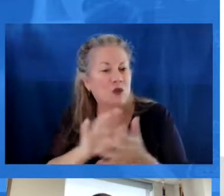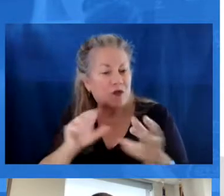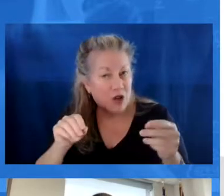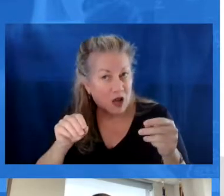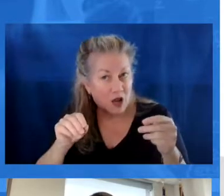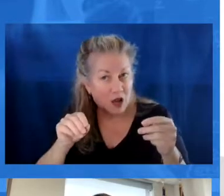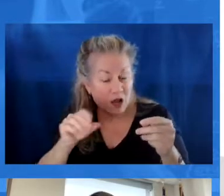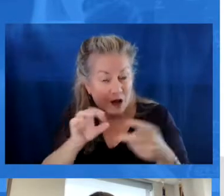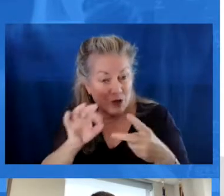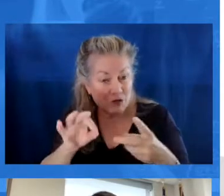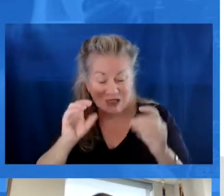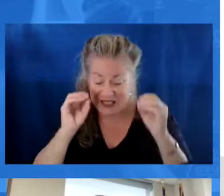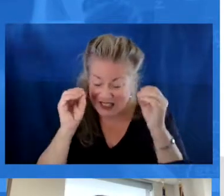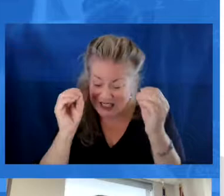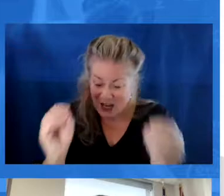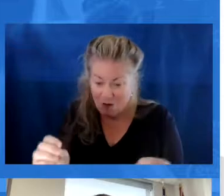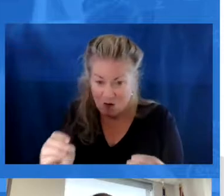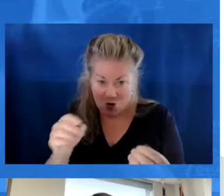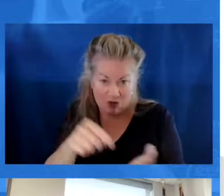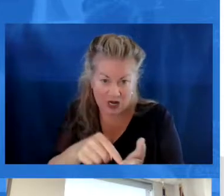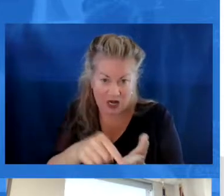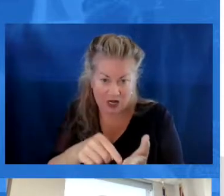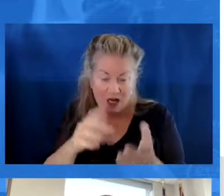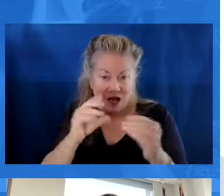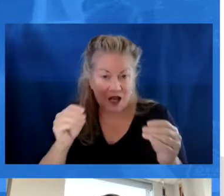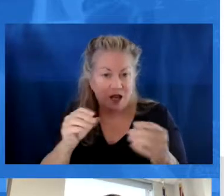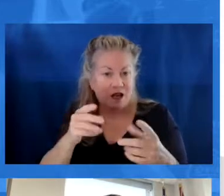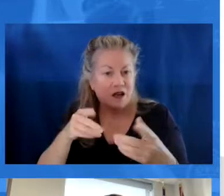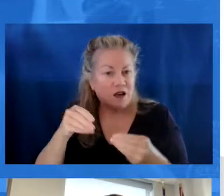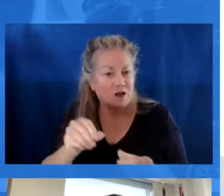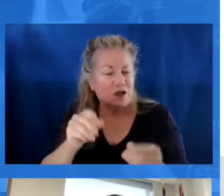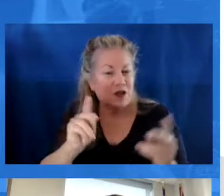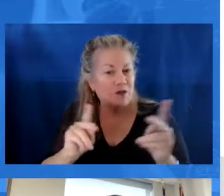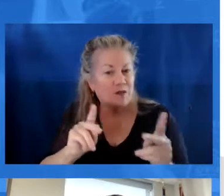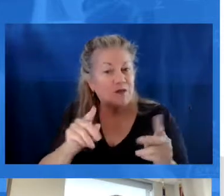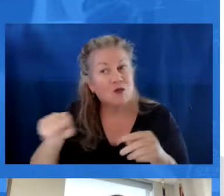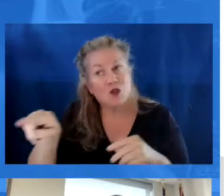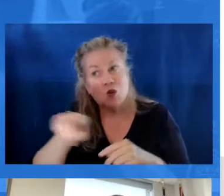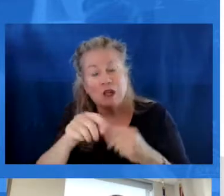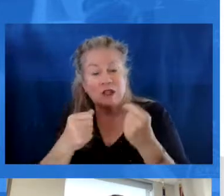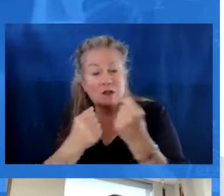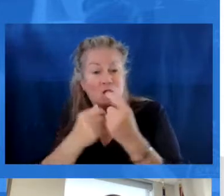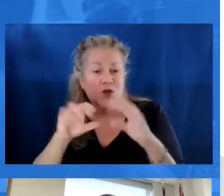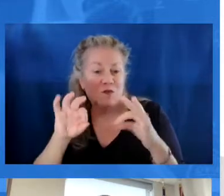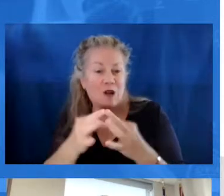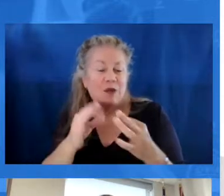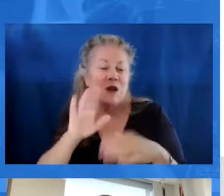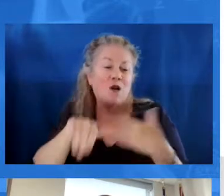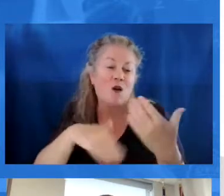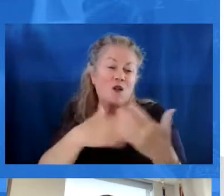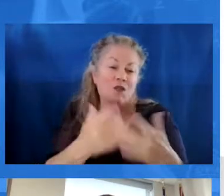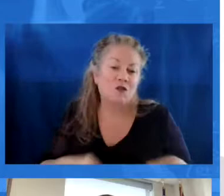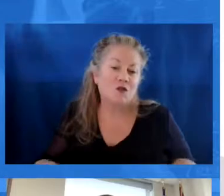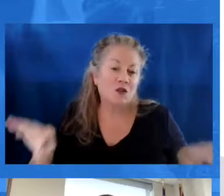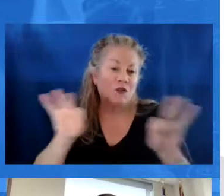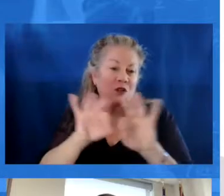have an option that provides zero debt and compensates people so they can support their families. All of those are critical. And